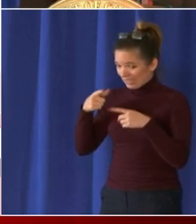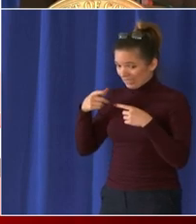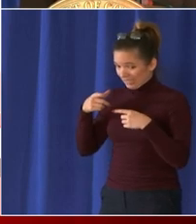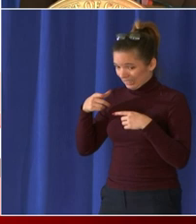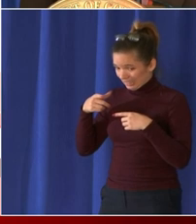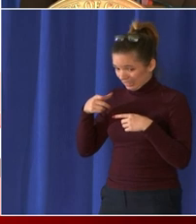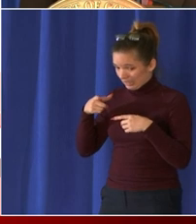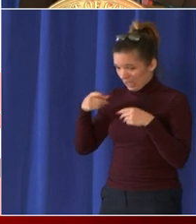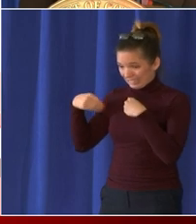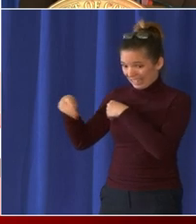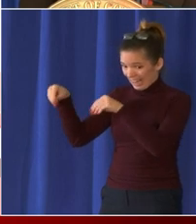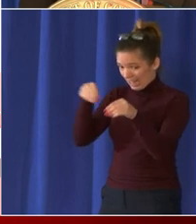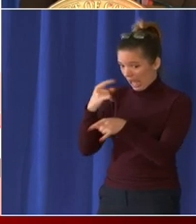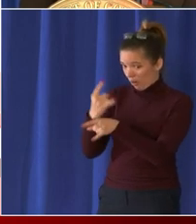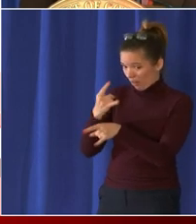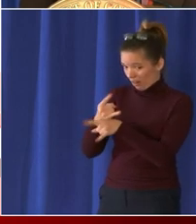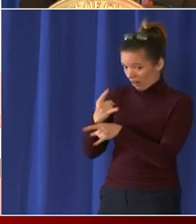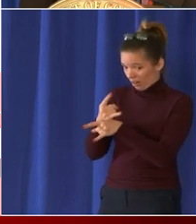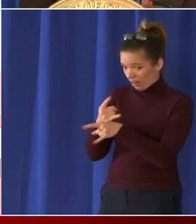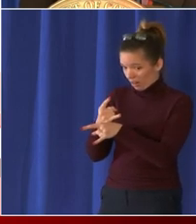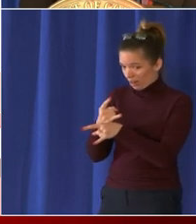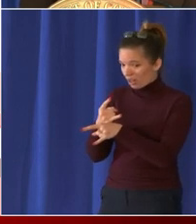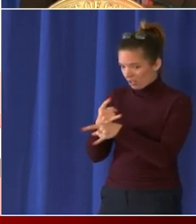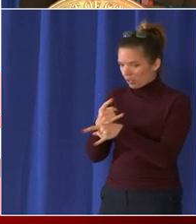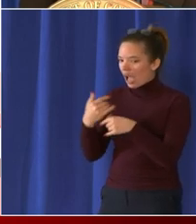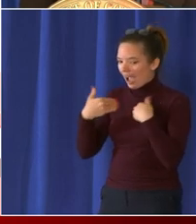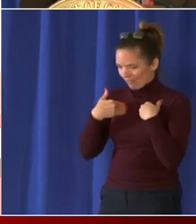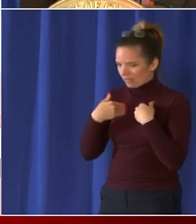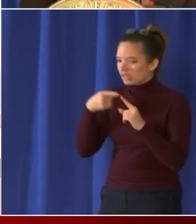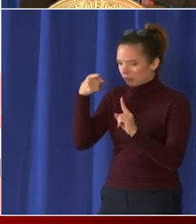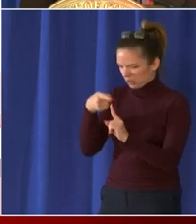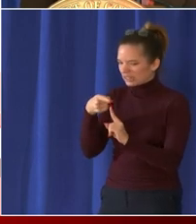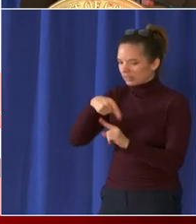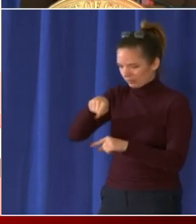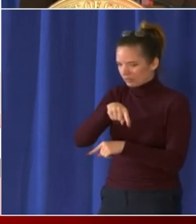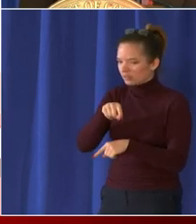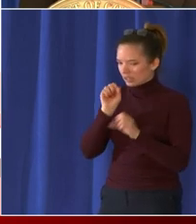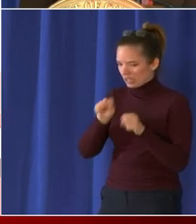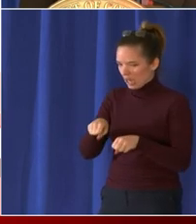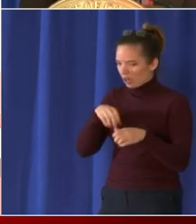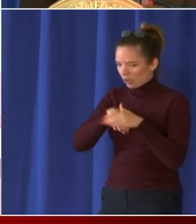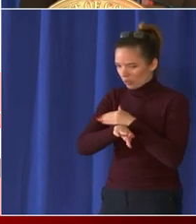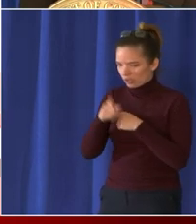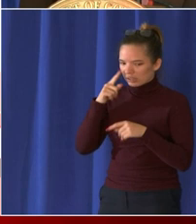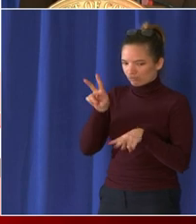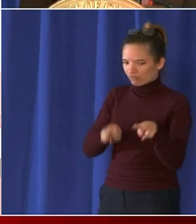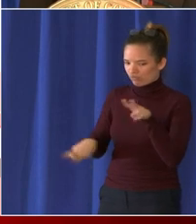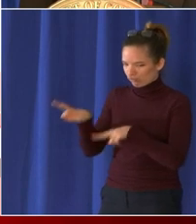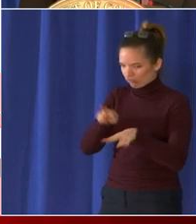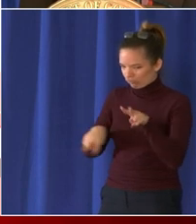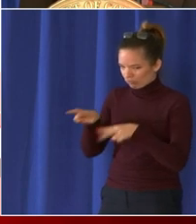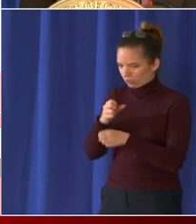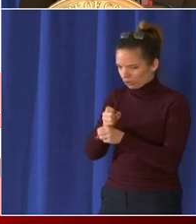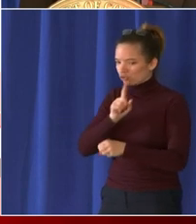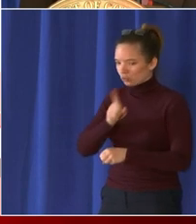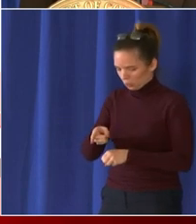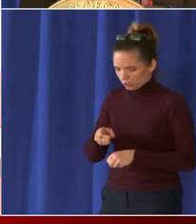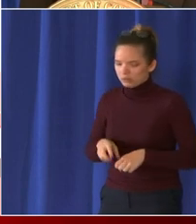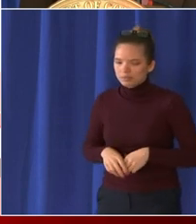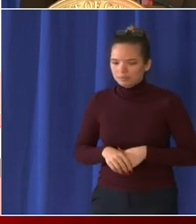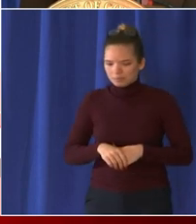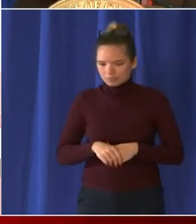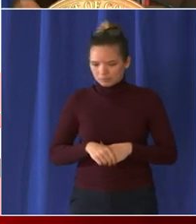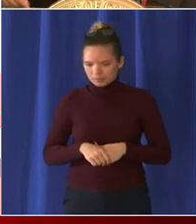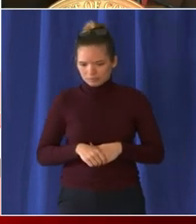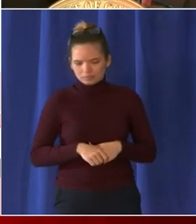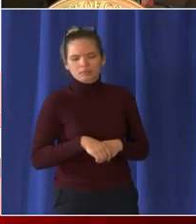can do um some some check-ins as we have done throughout the pandemic for various regulations okay thanks i'll follow up yeah and then one